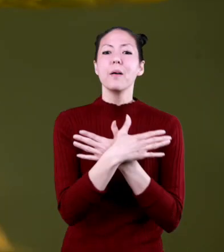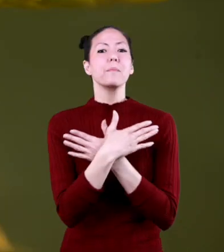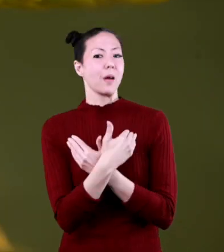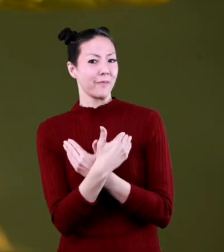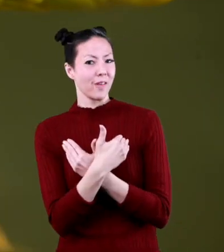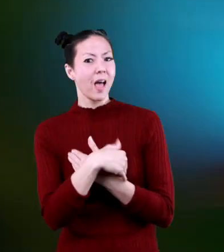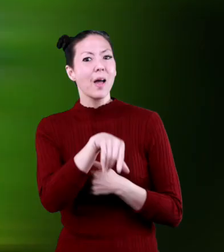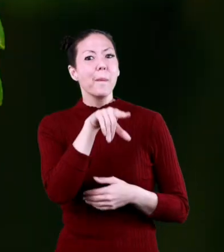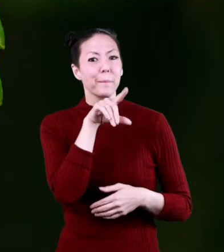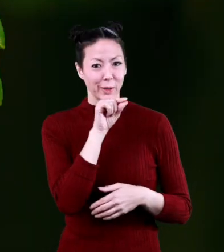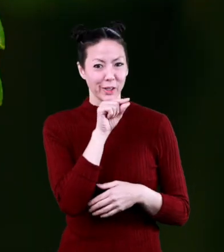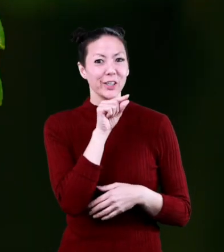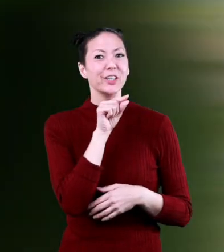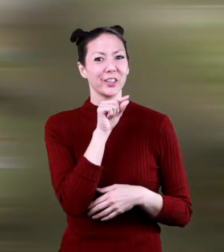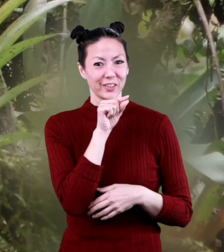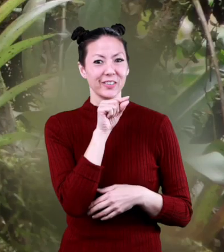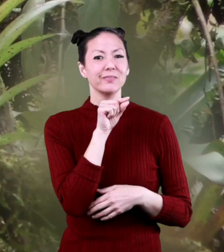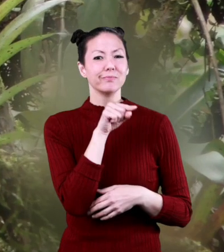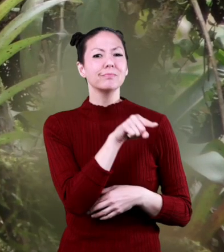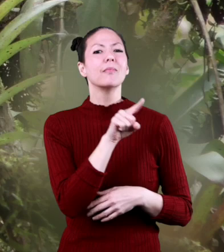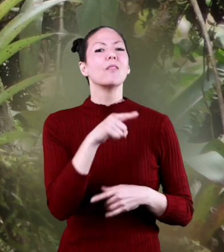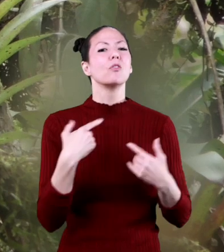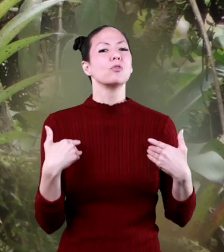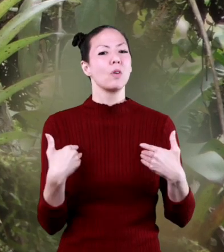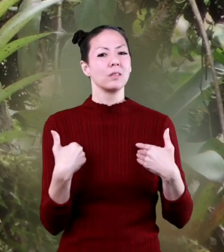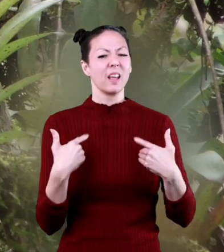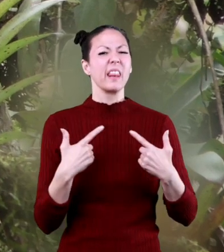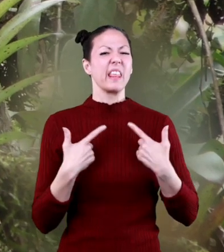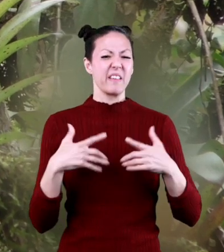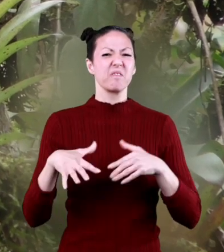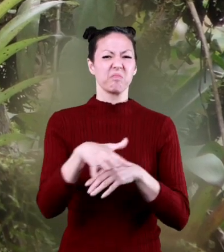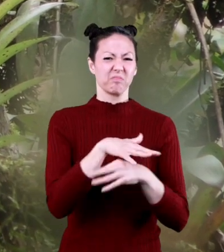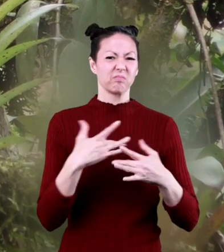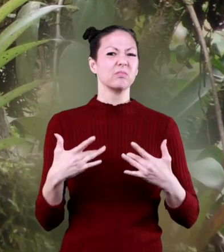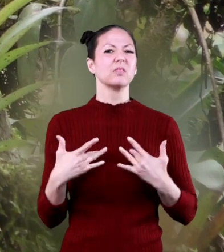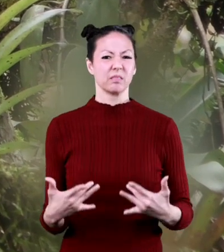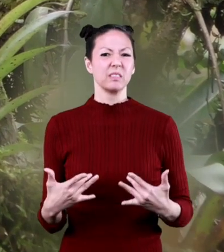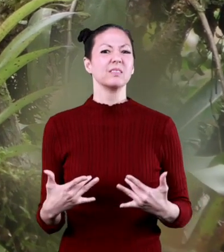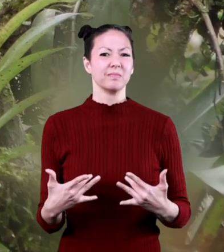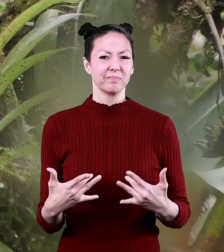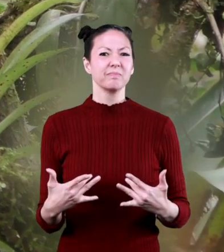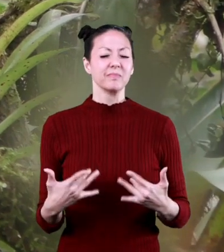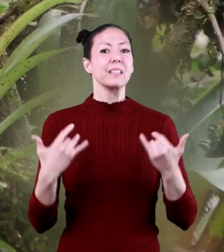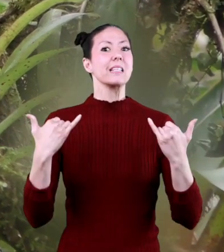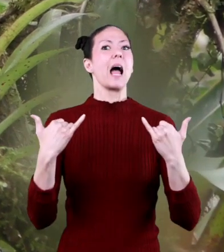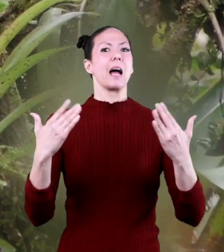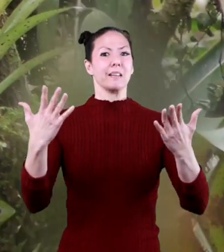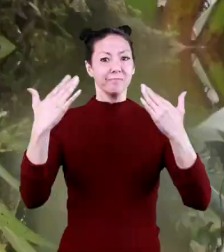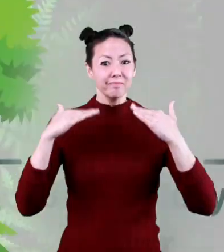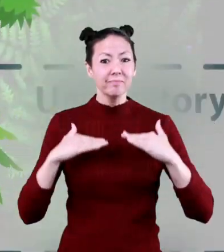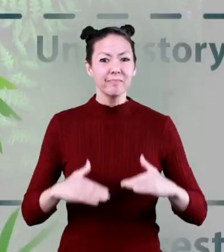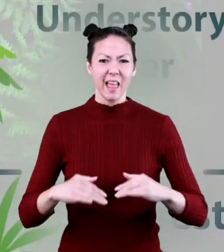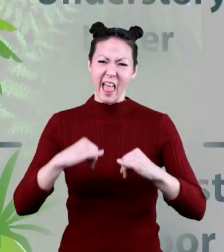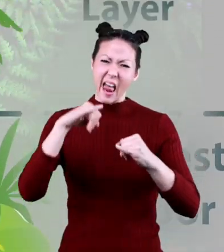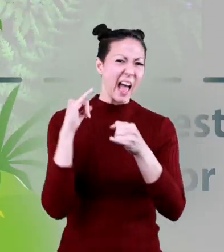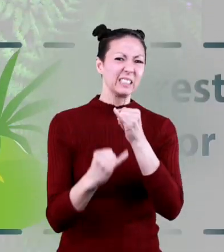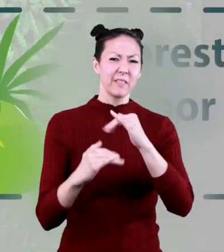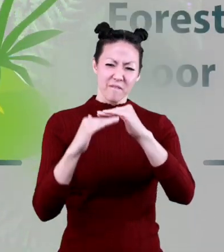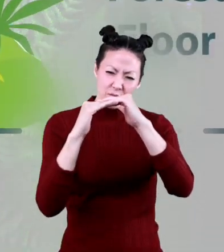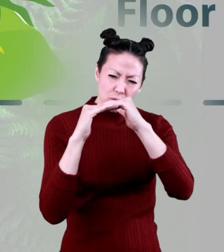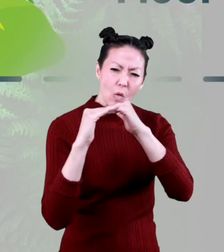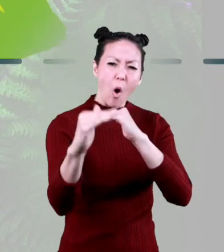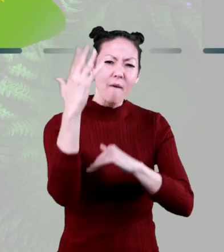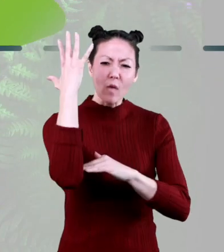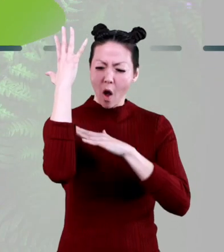snakes, butterflies, and birds are the only creatures who tend to live there. Last